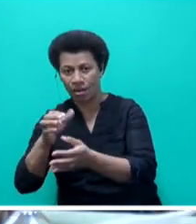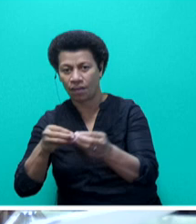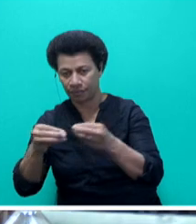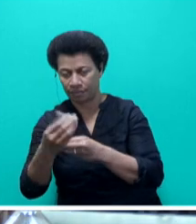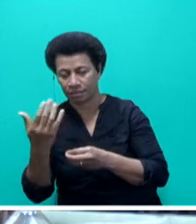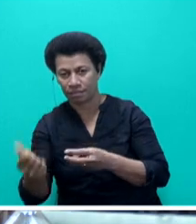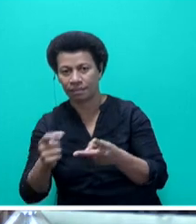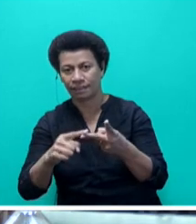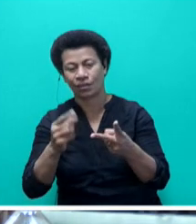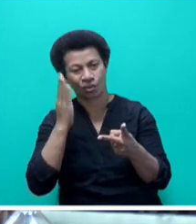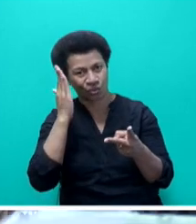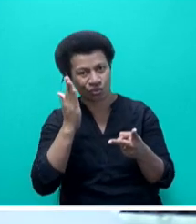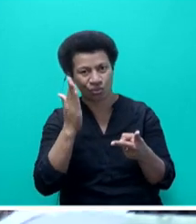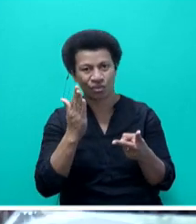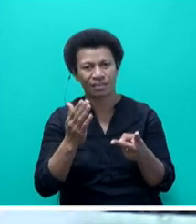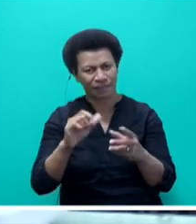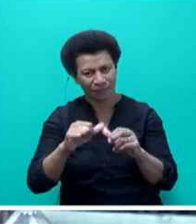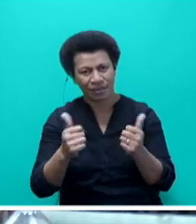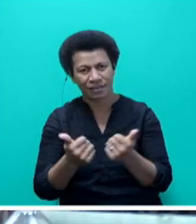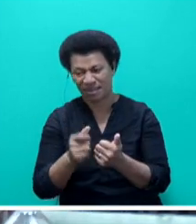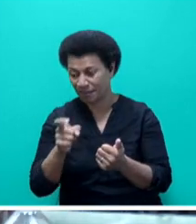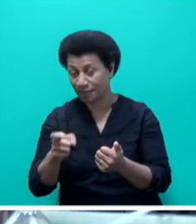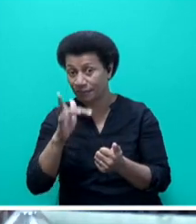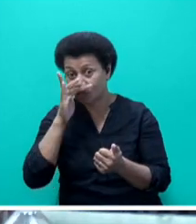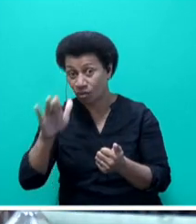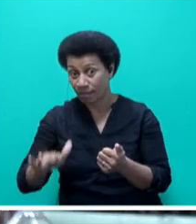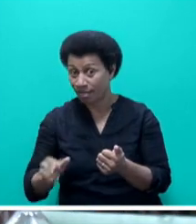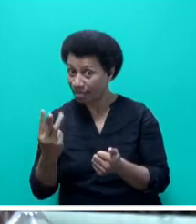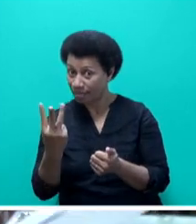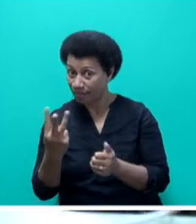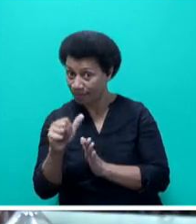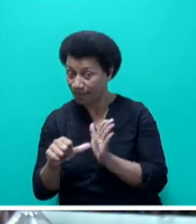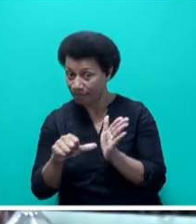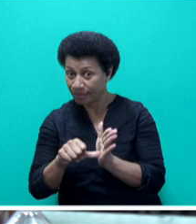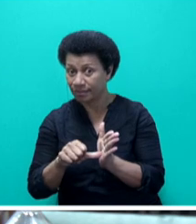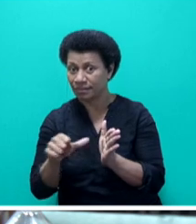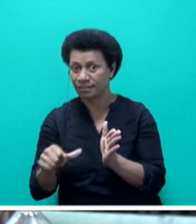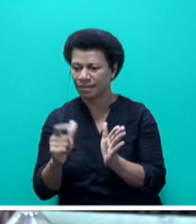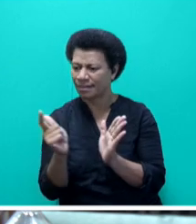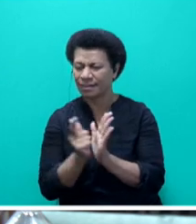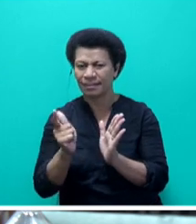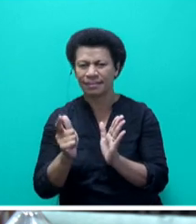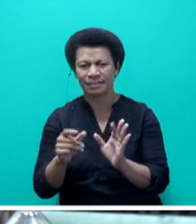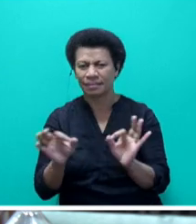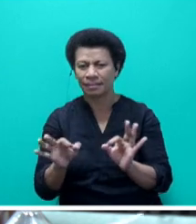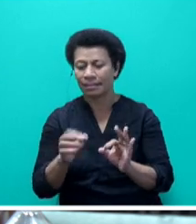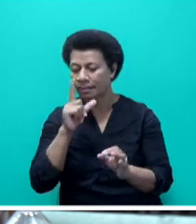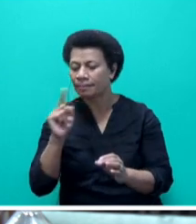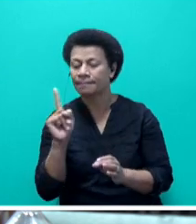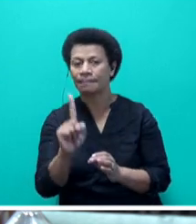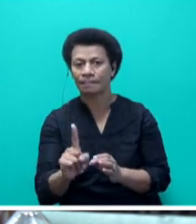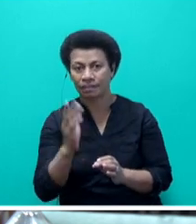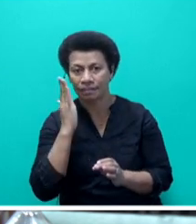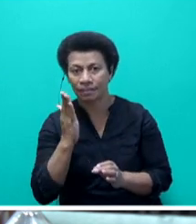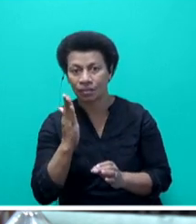the nearest schools. And the schools have also agreed so if a child is three years old, if there is no legal aid office, they can go to the nearest school and the